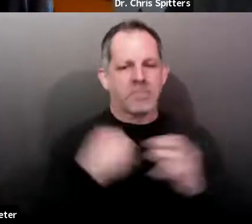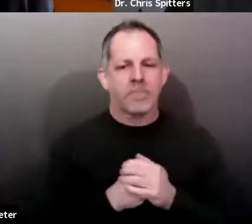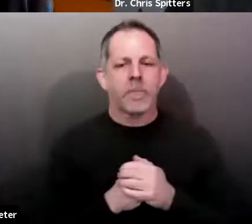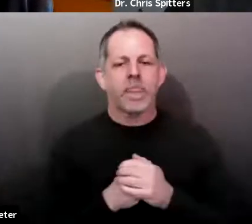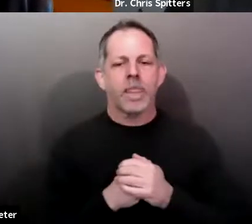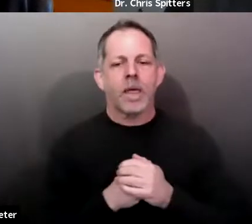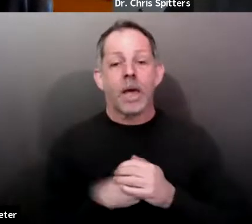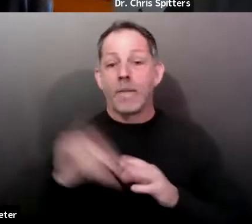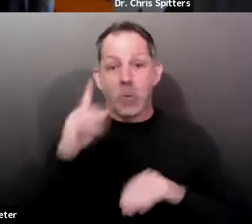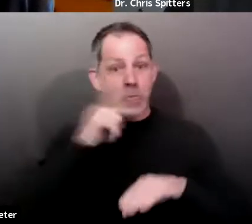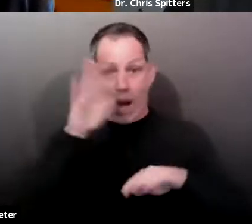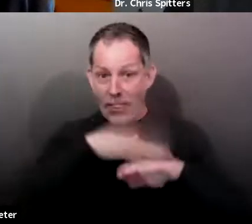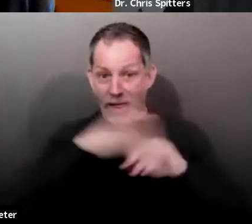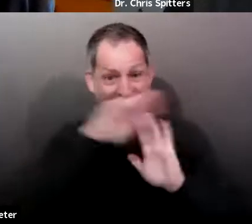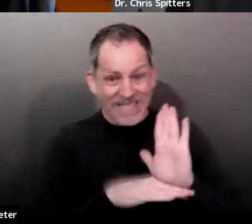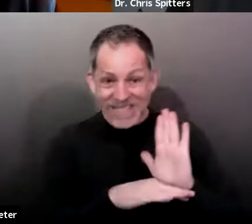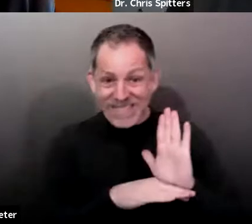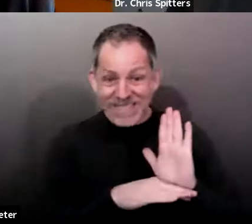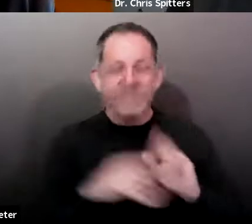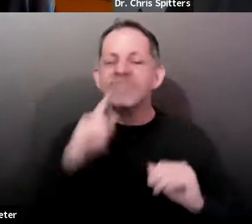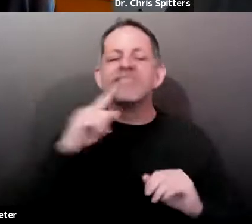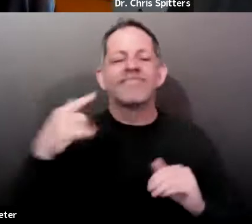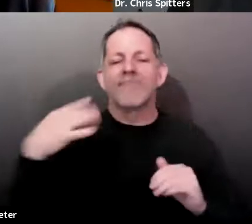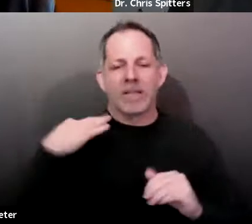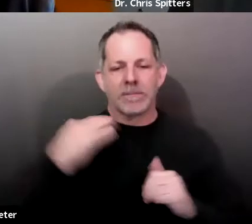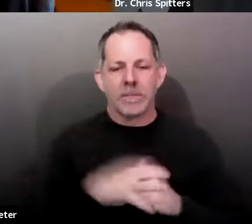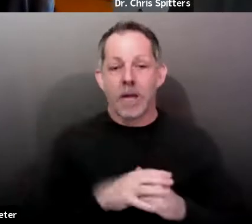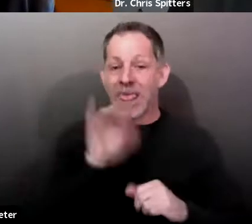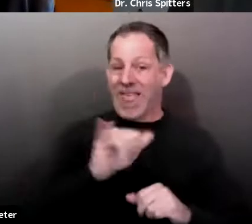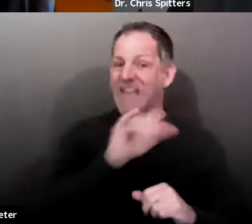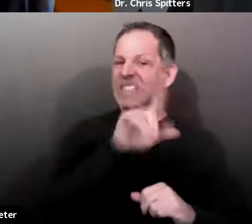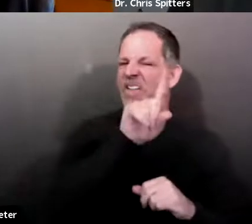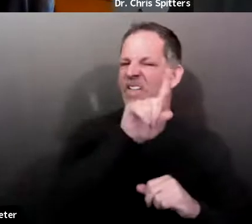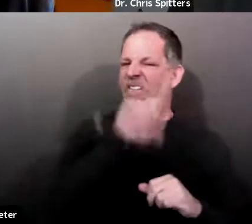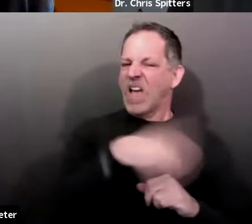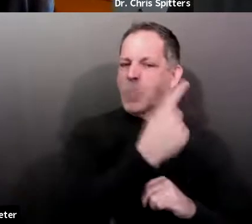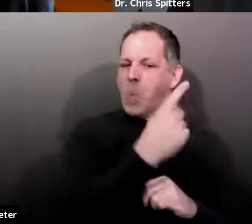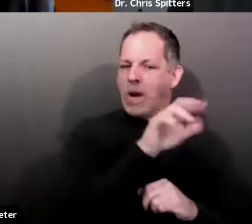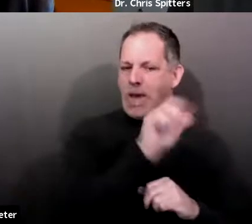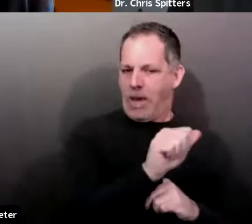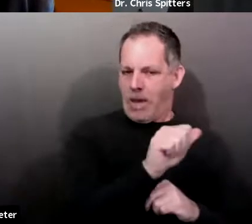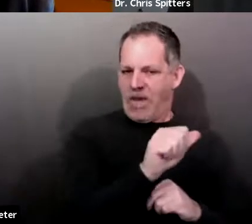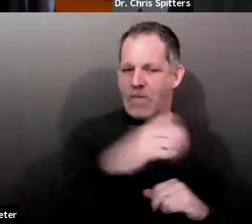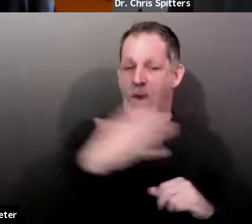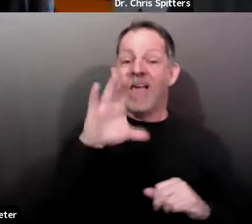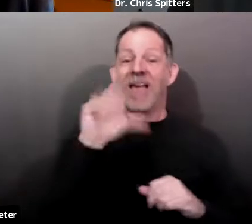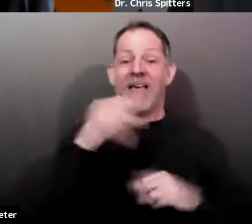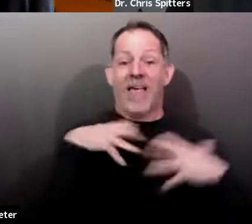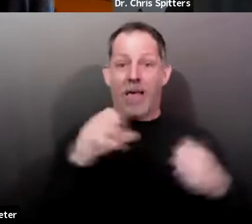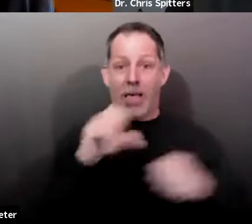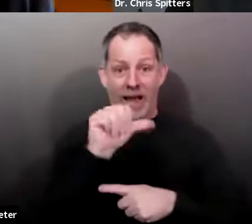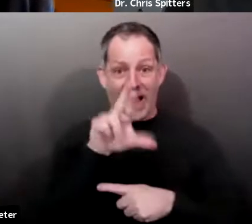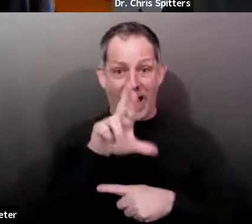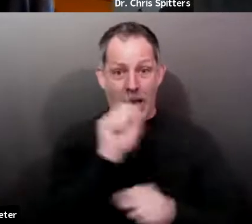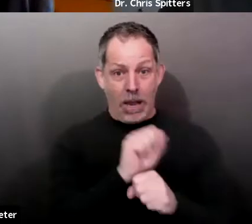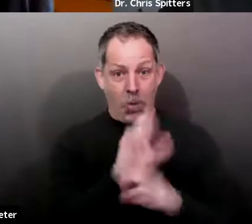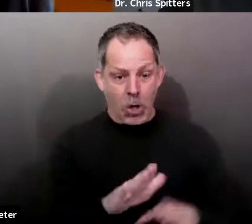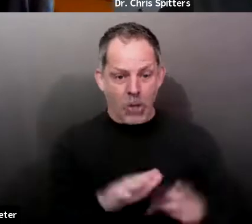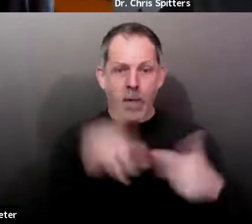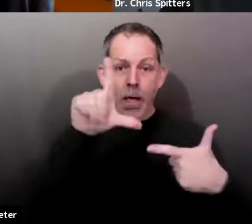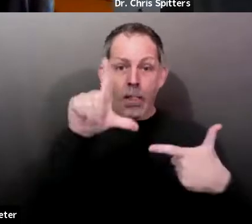for phase 1A as a healthcare or long-term care worker or long-term care resident or